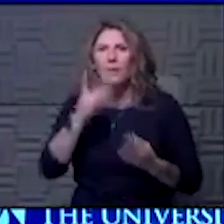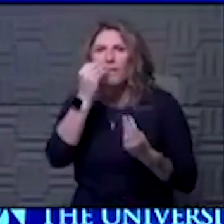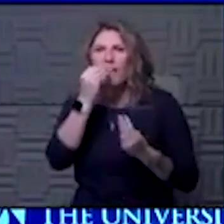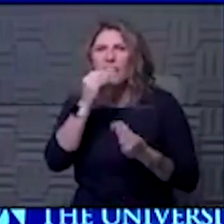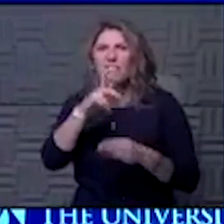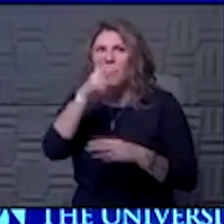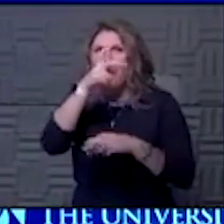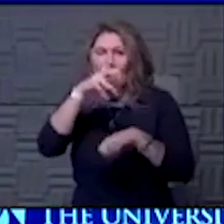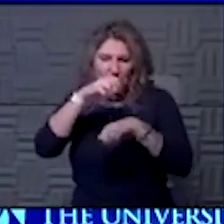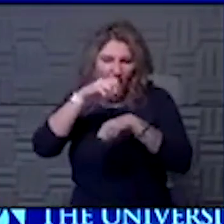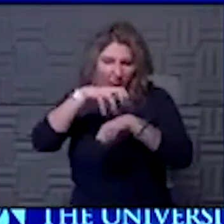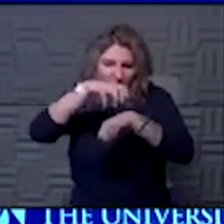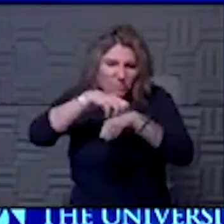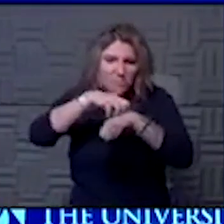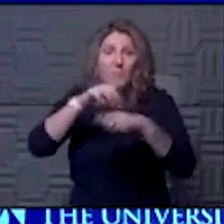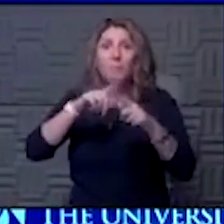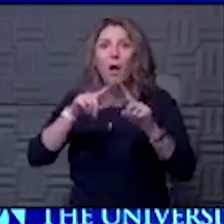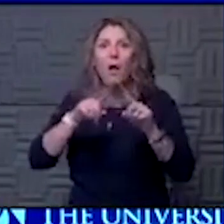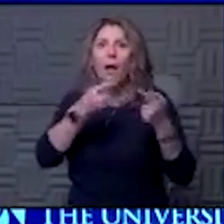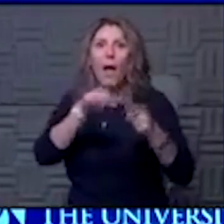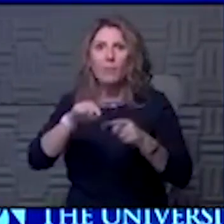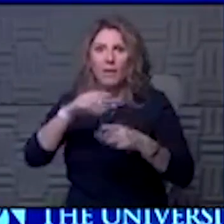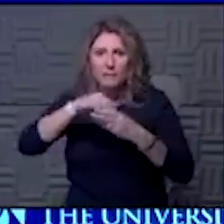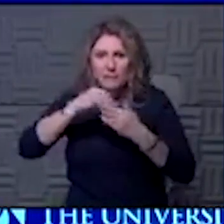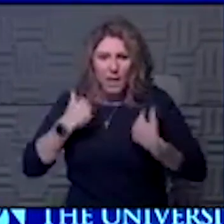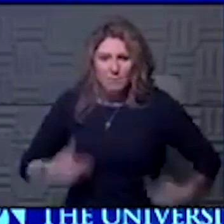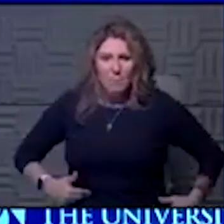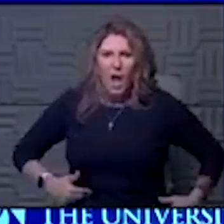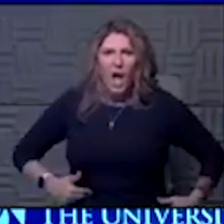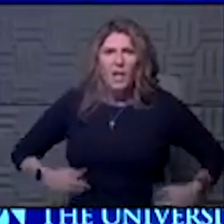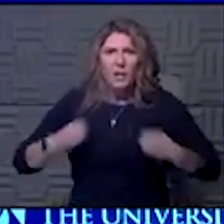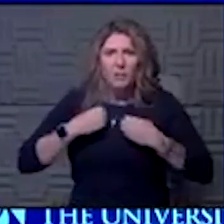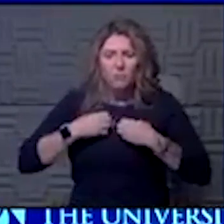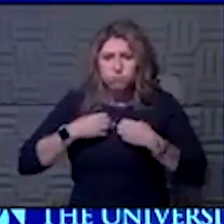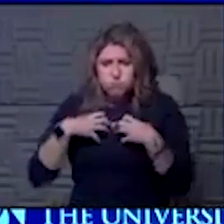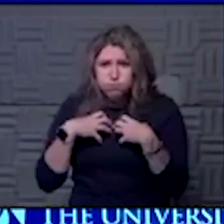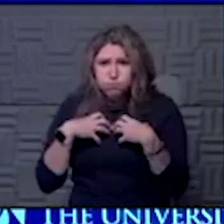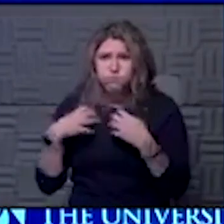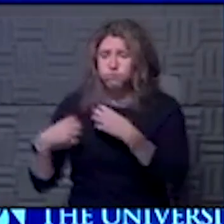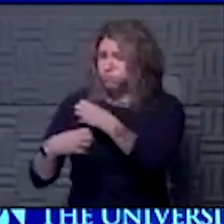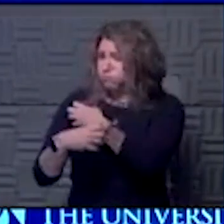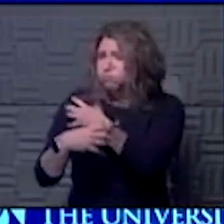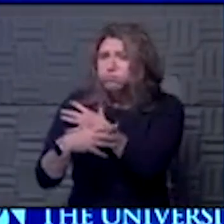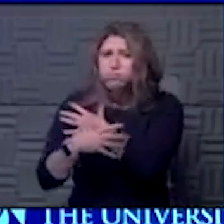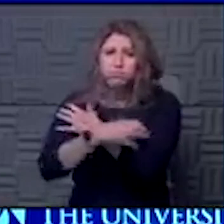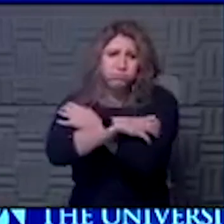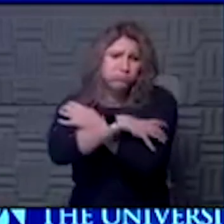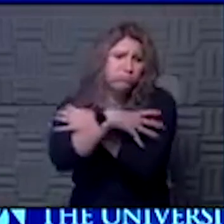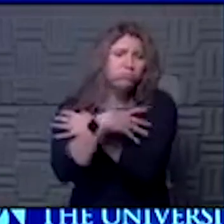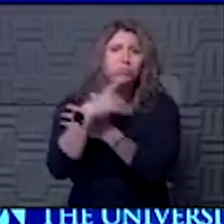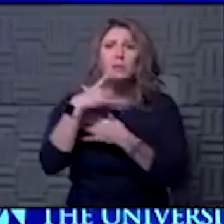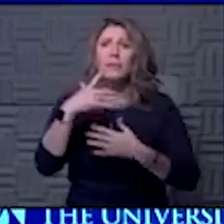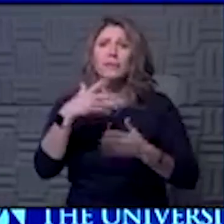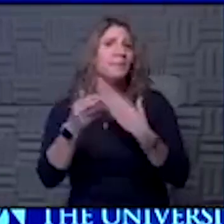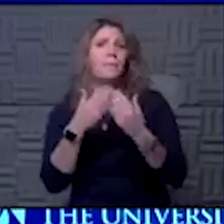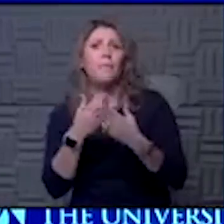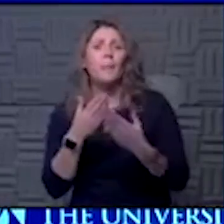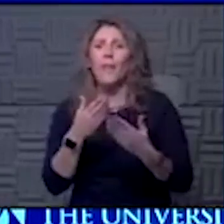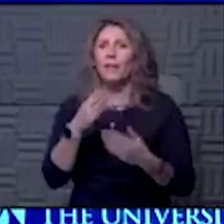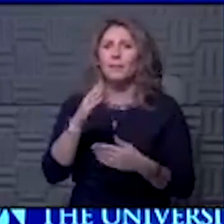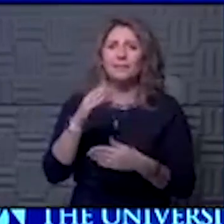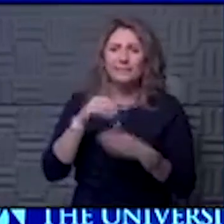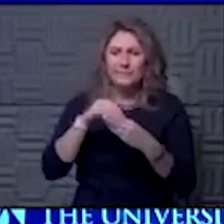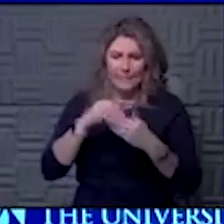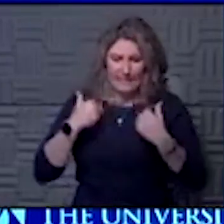bite occurring in millions of times inside your lung and inside your body, and that's what we're trying to solve for, whether it's bradykine and other factors